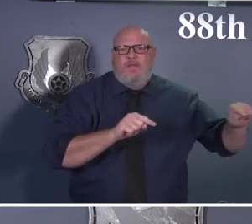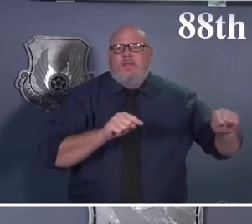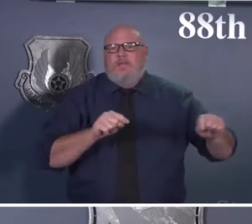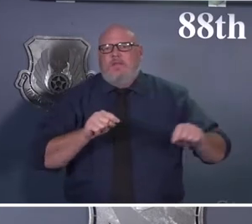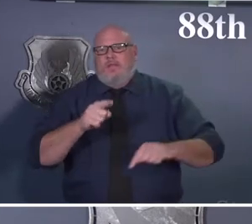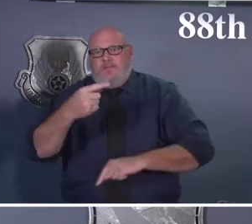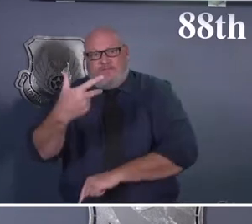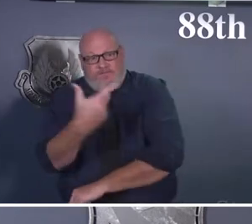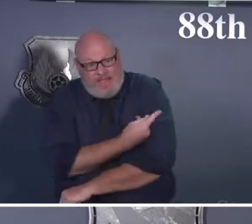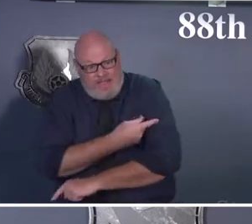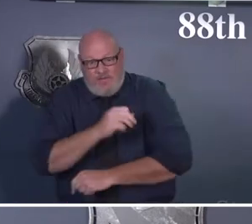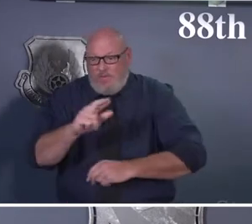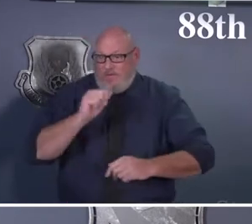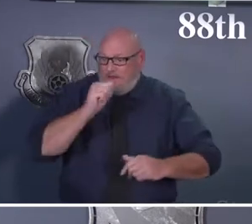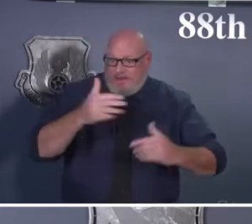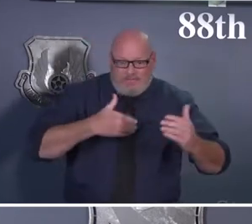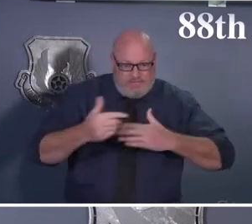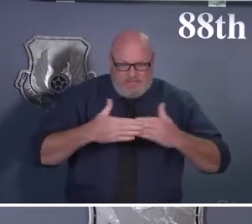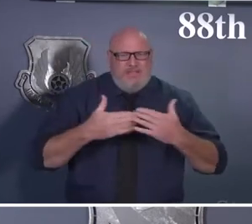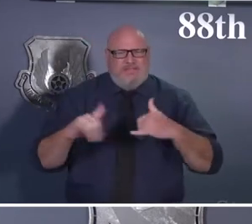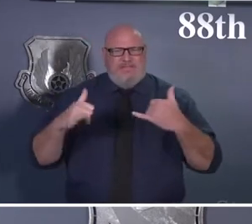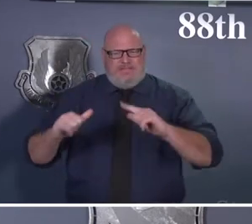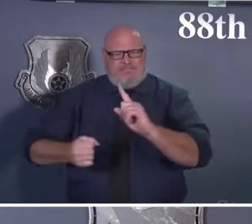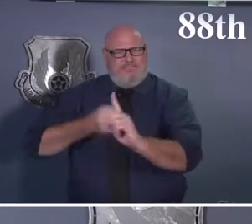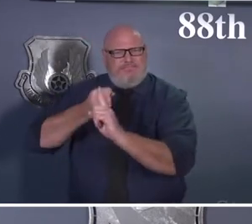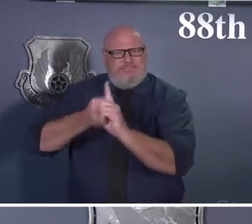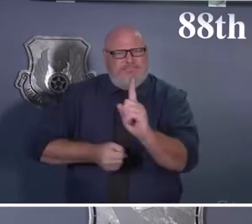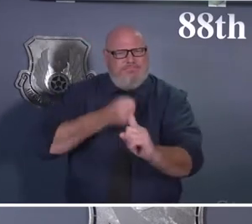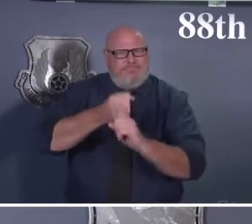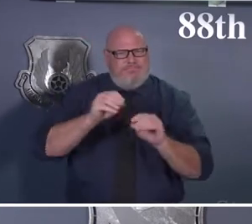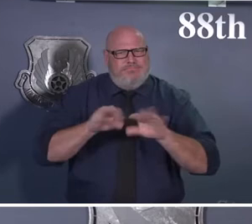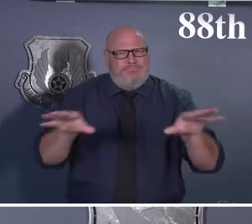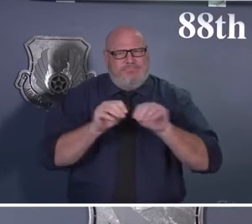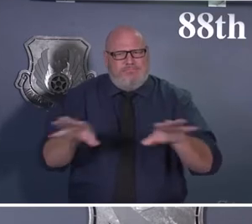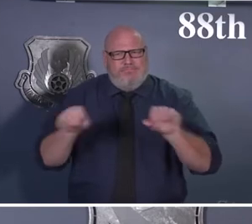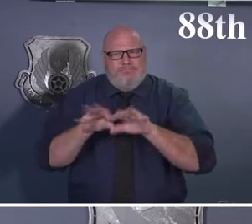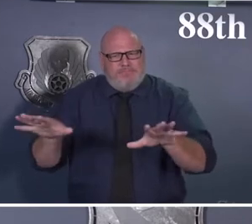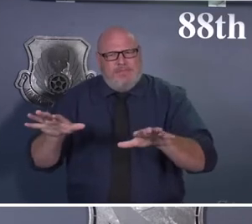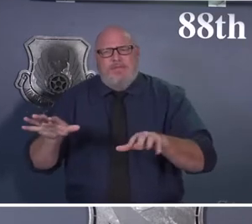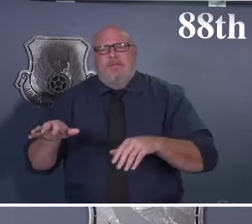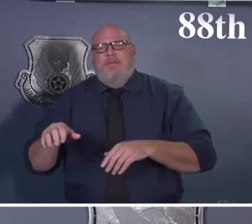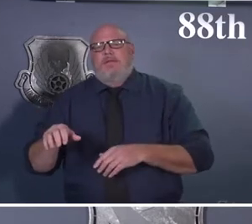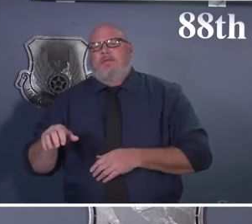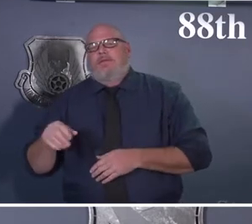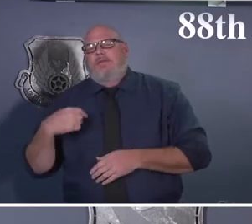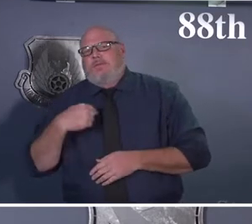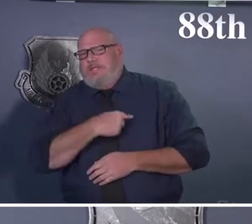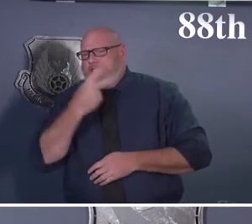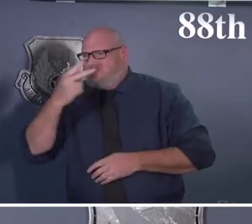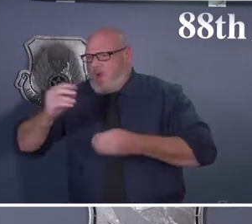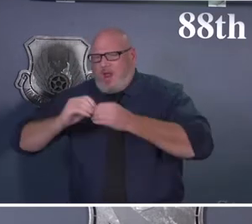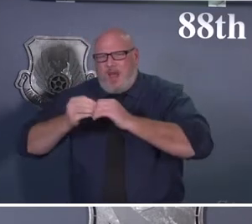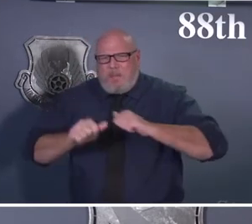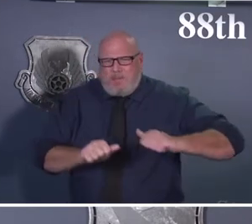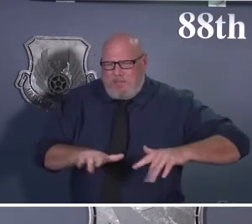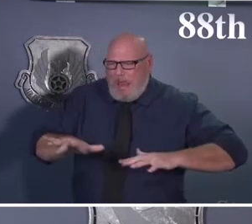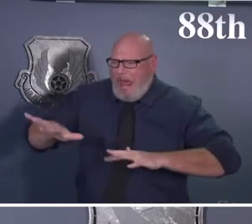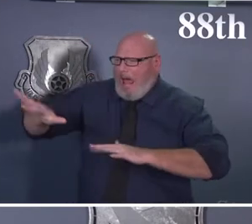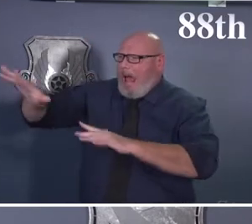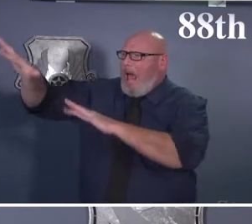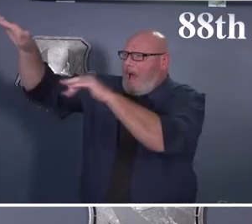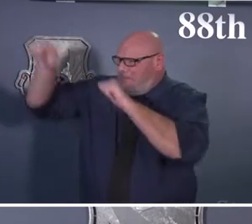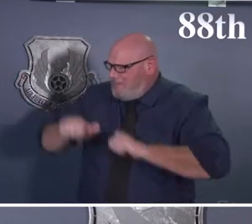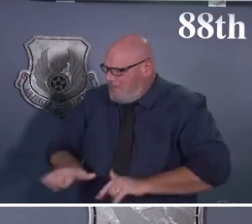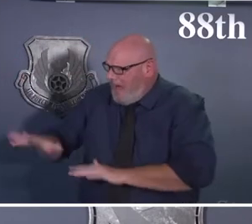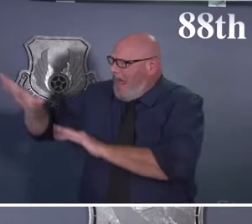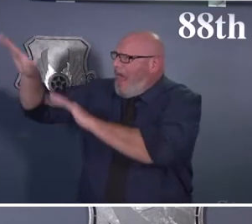hit its stride. November, cases increasing. December, cases increasing. And we hit our peak in January for